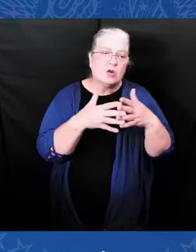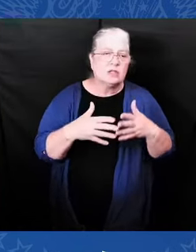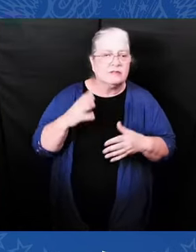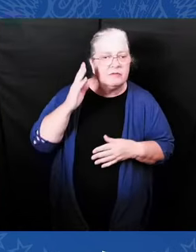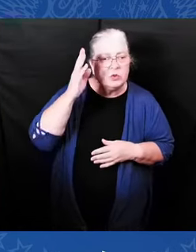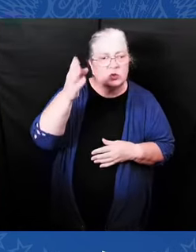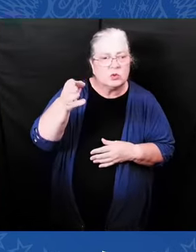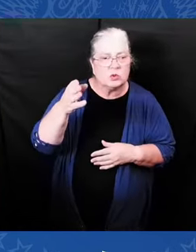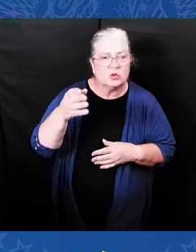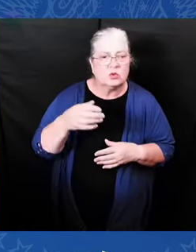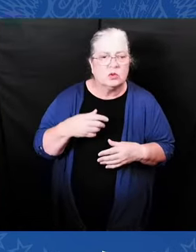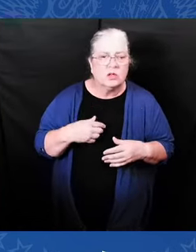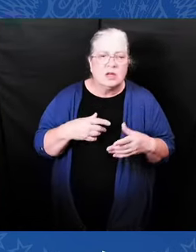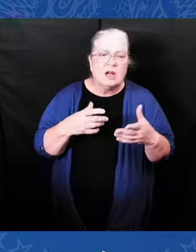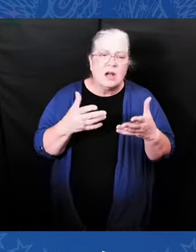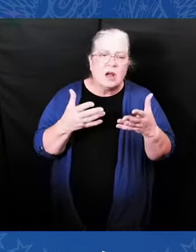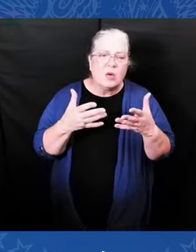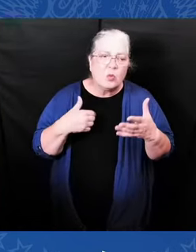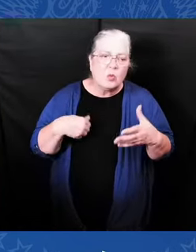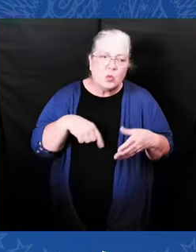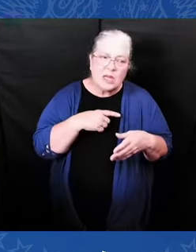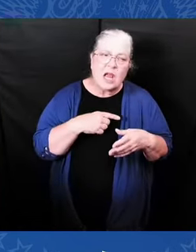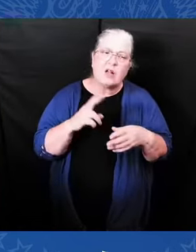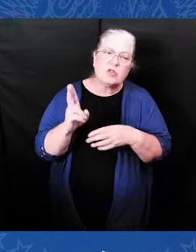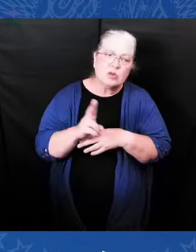our troops. Thank you, thank you, thank you.